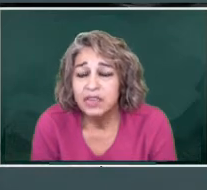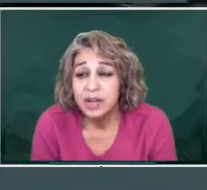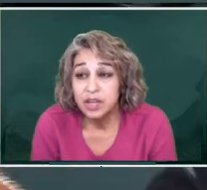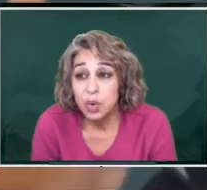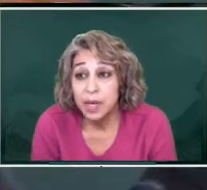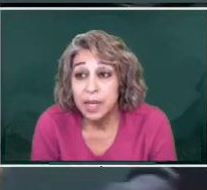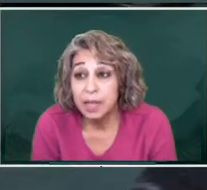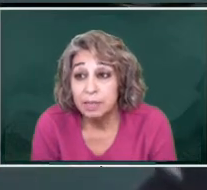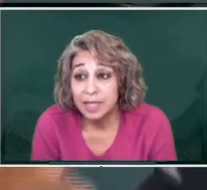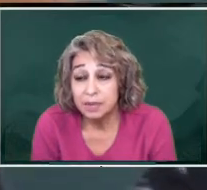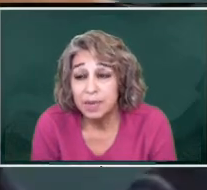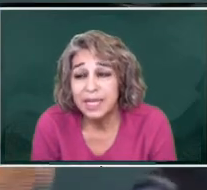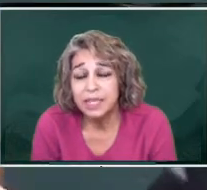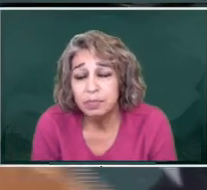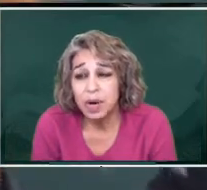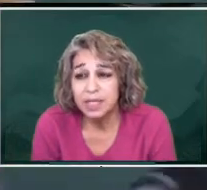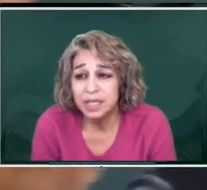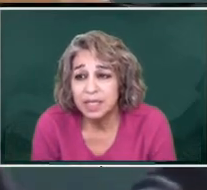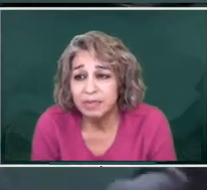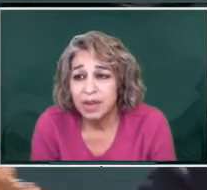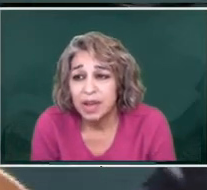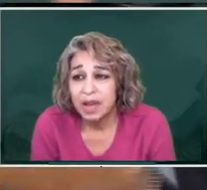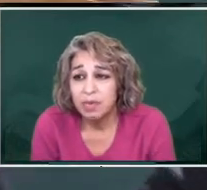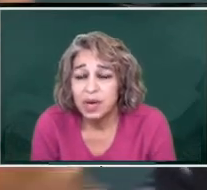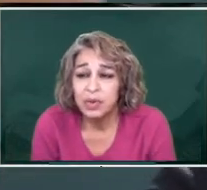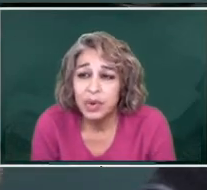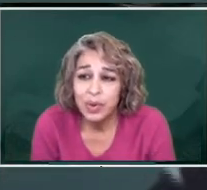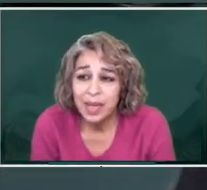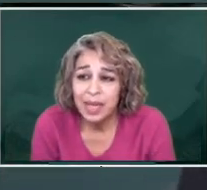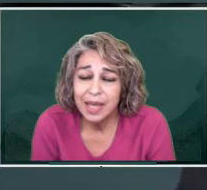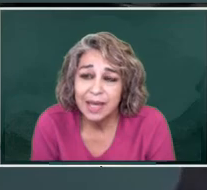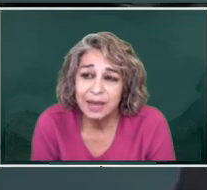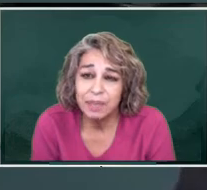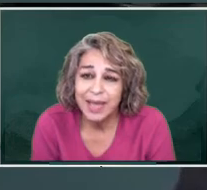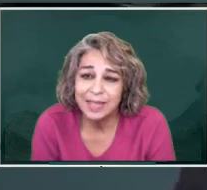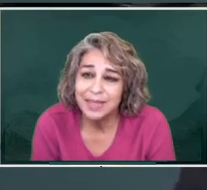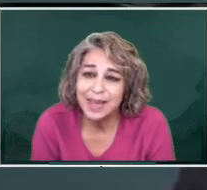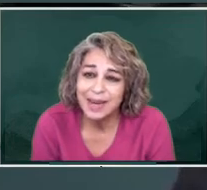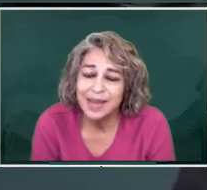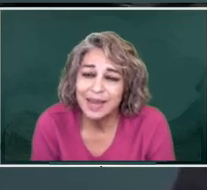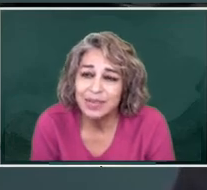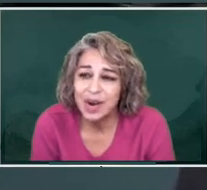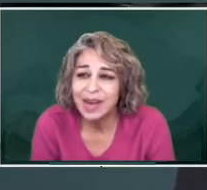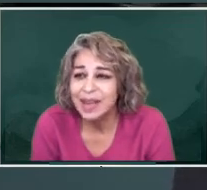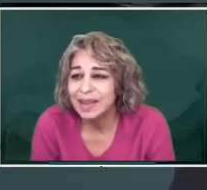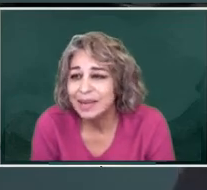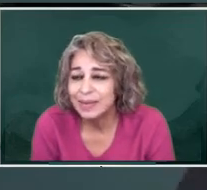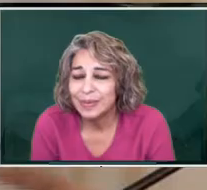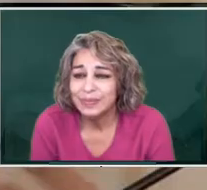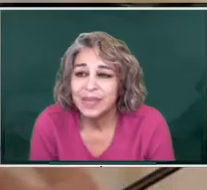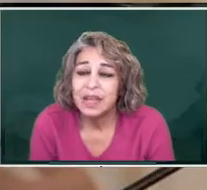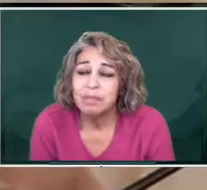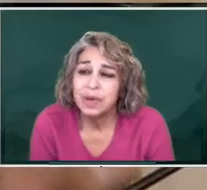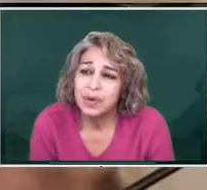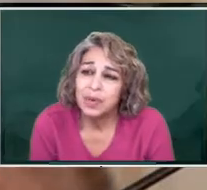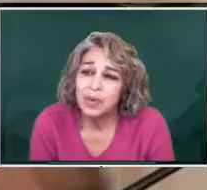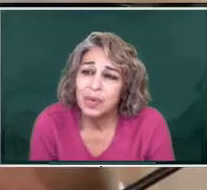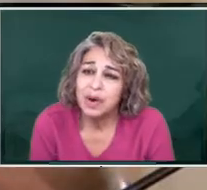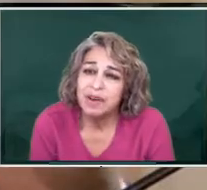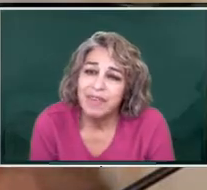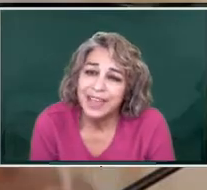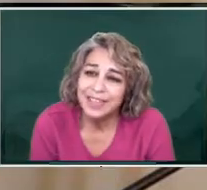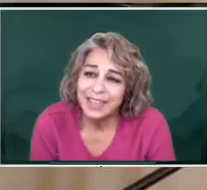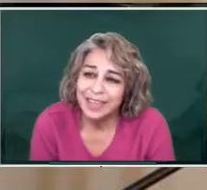120 elements. But it's a process of recruiting and capacitating, training. But